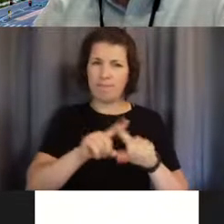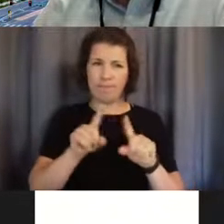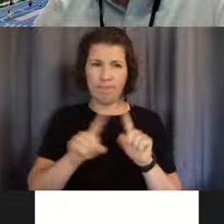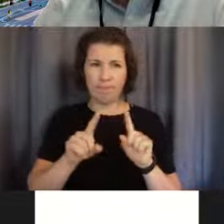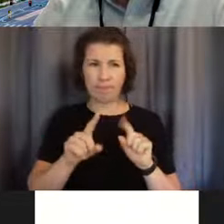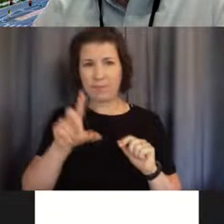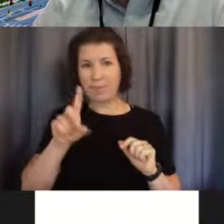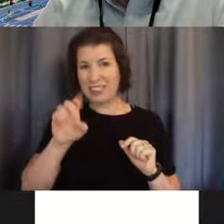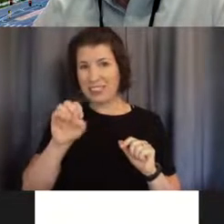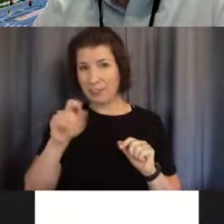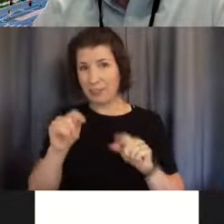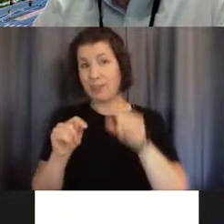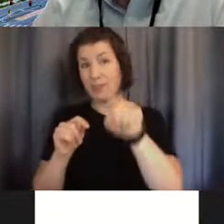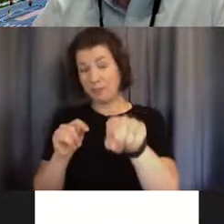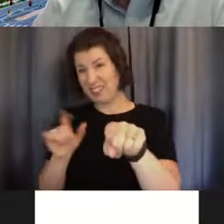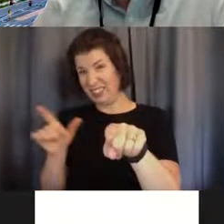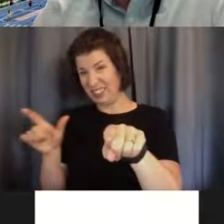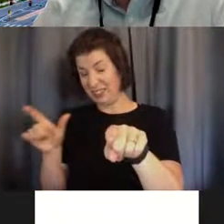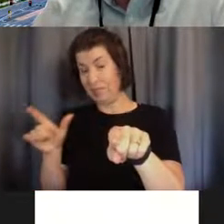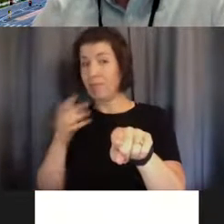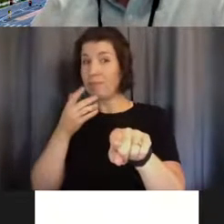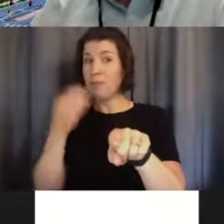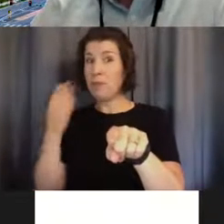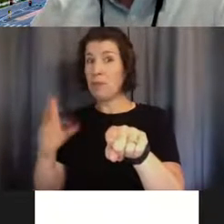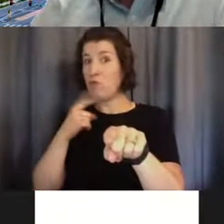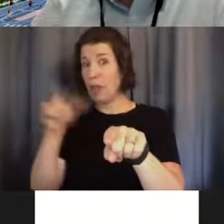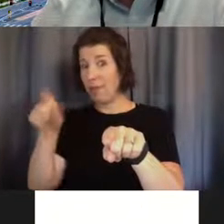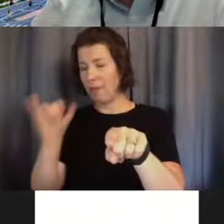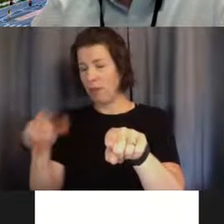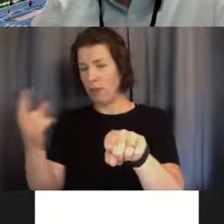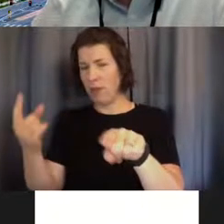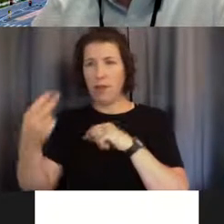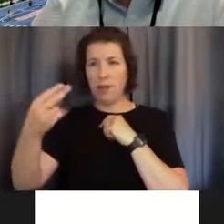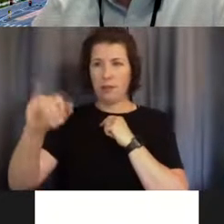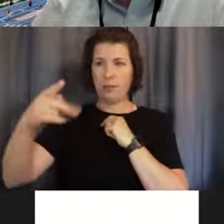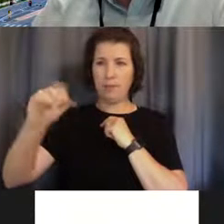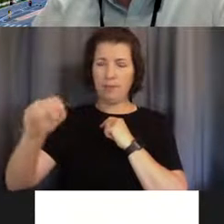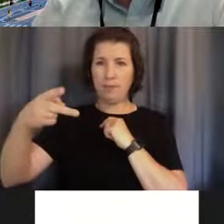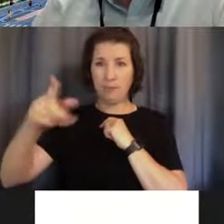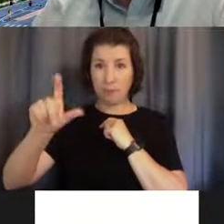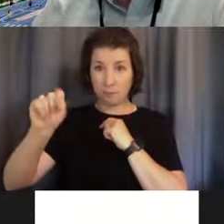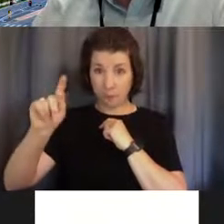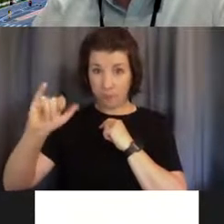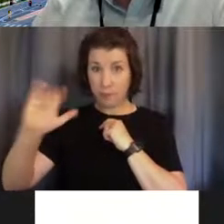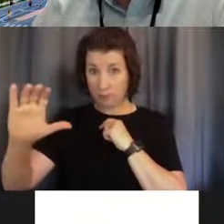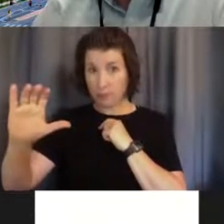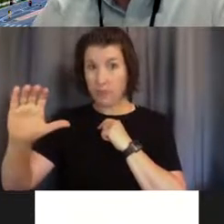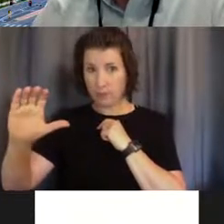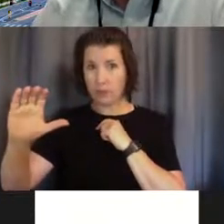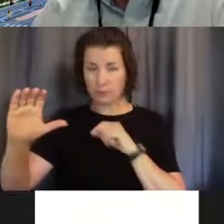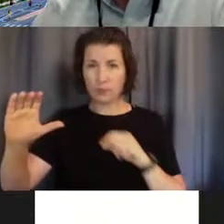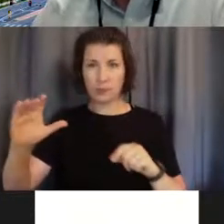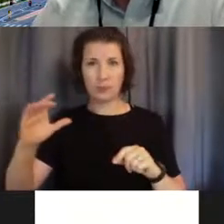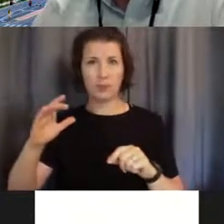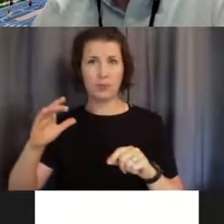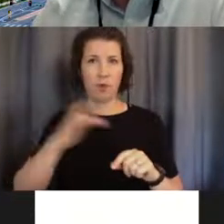especially, which is hyperplastic left heart syndrome, you end up in the strategy of flow, you end up with mixing of